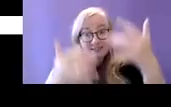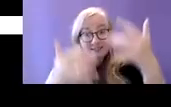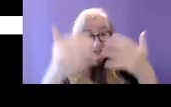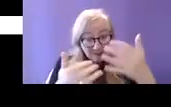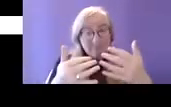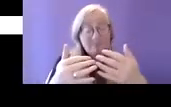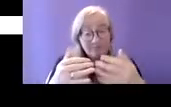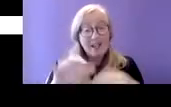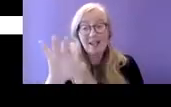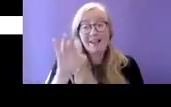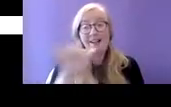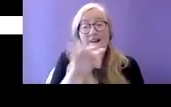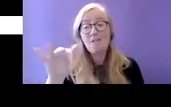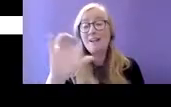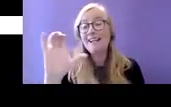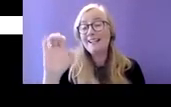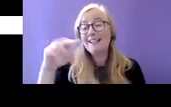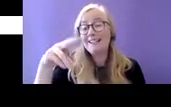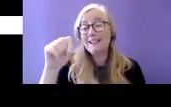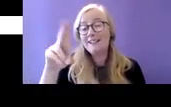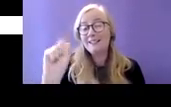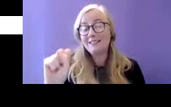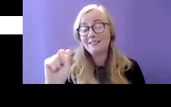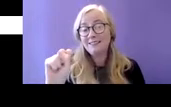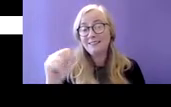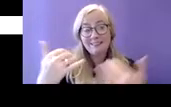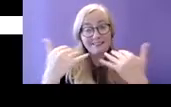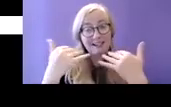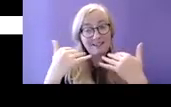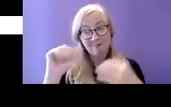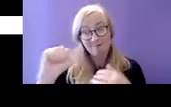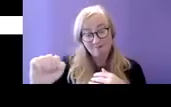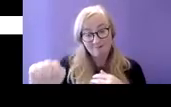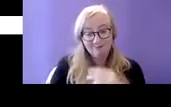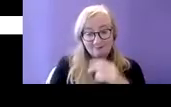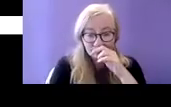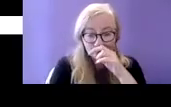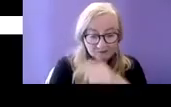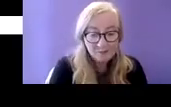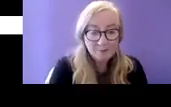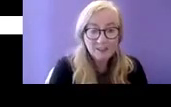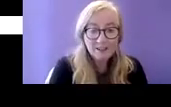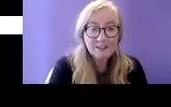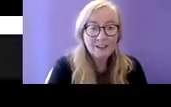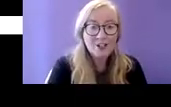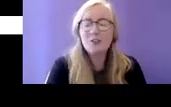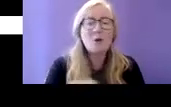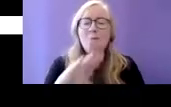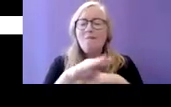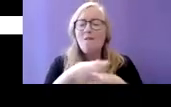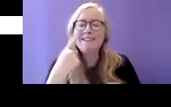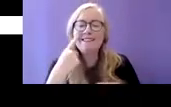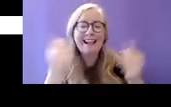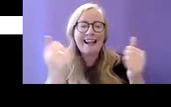population data before we look at any graphics it would perhaps be best to define some of the key terms employed